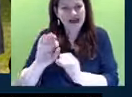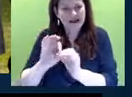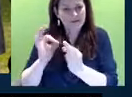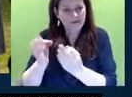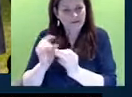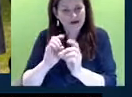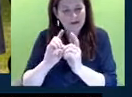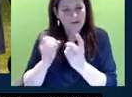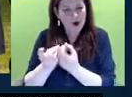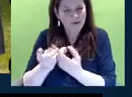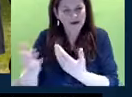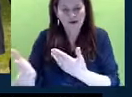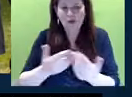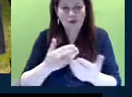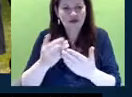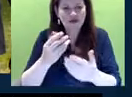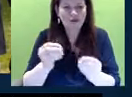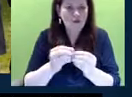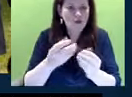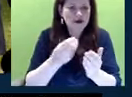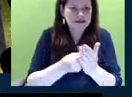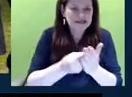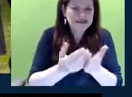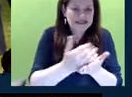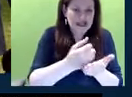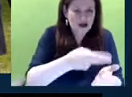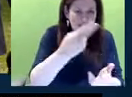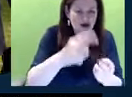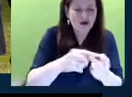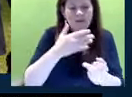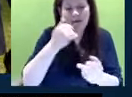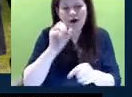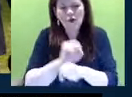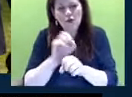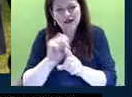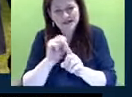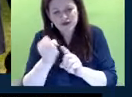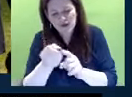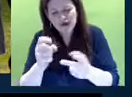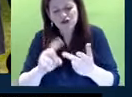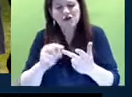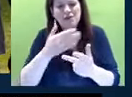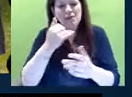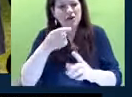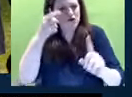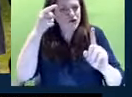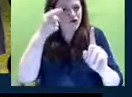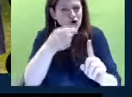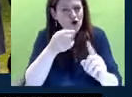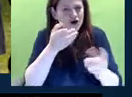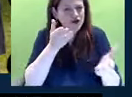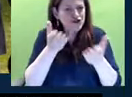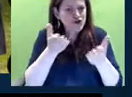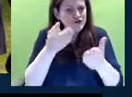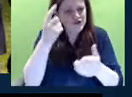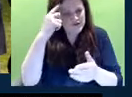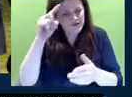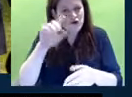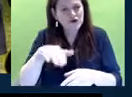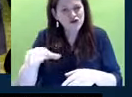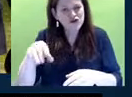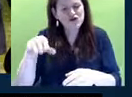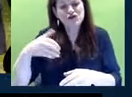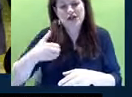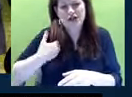whether it's higher salaries, better working conditions, better targeted services for the children and